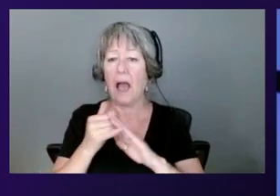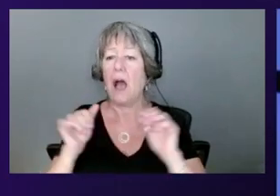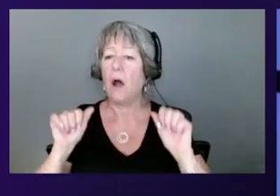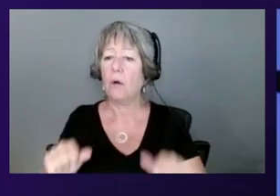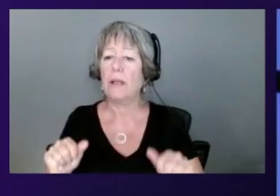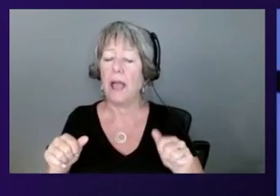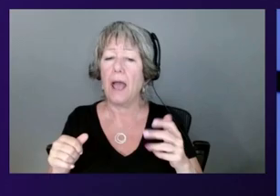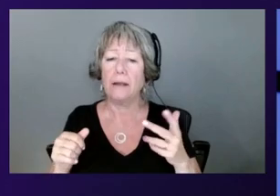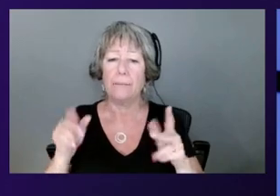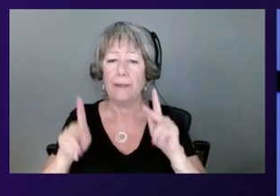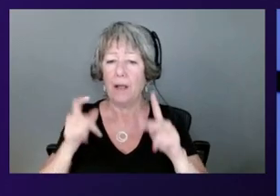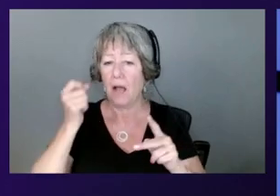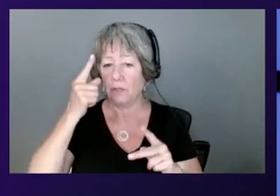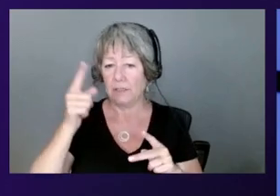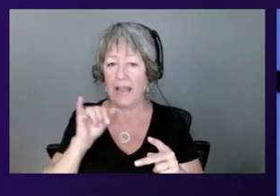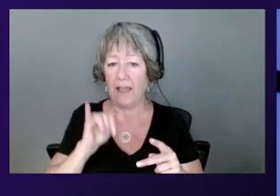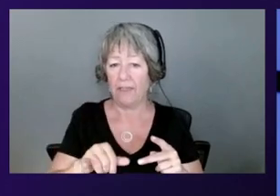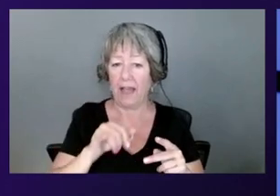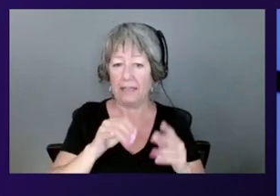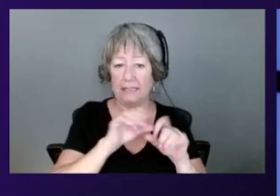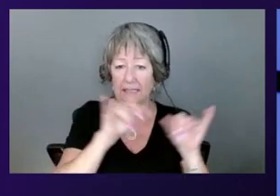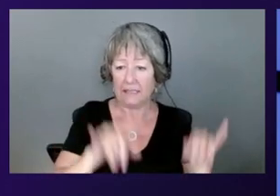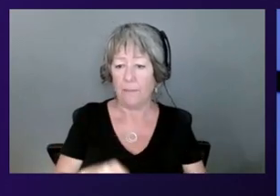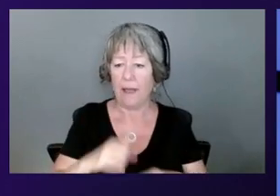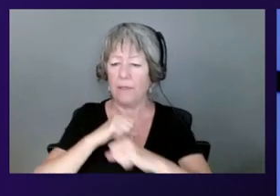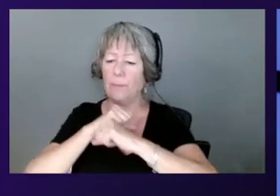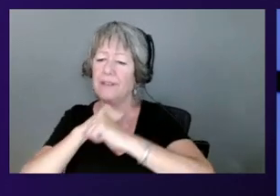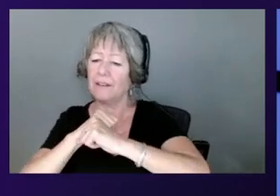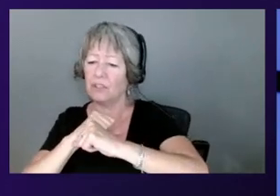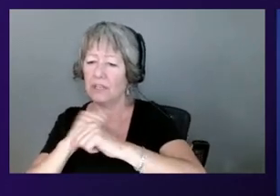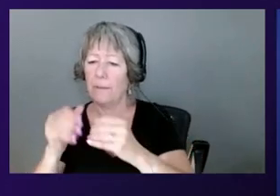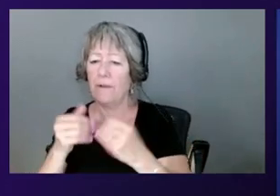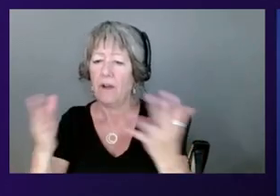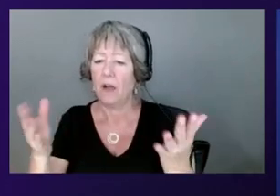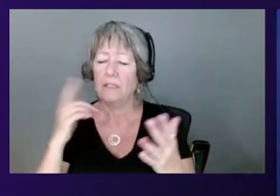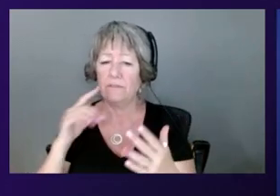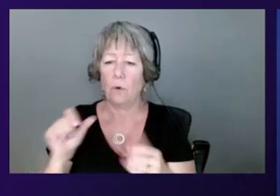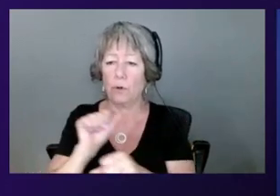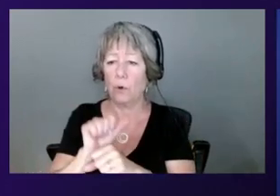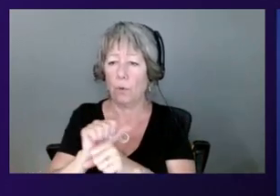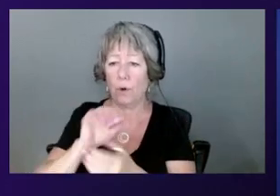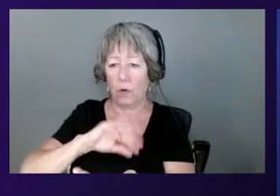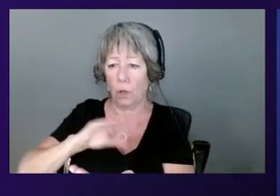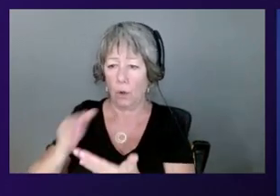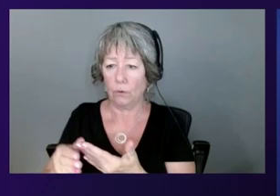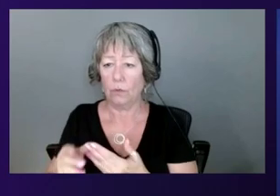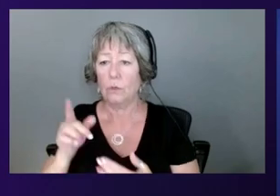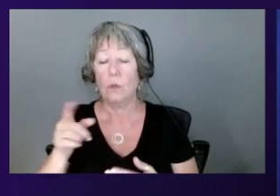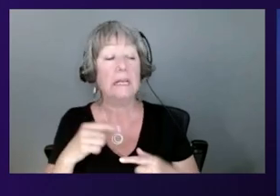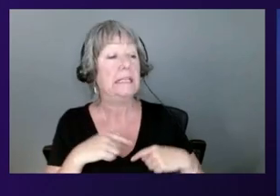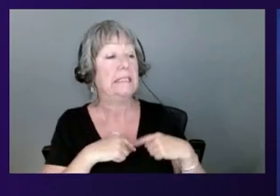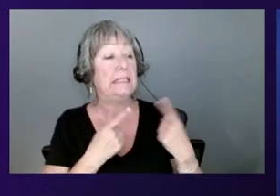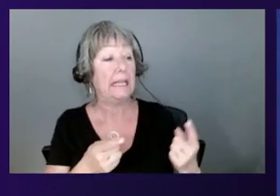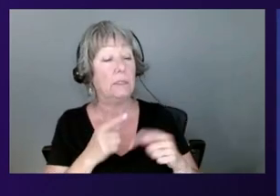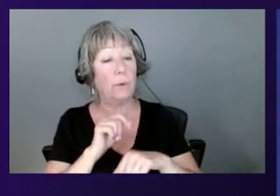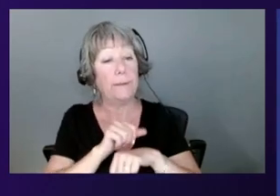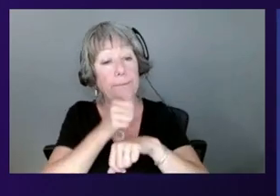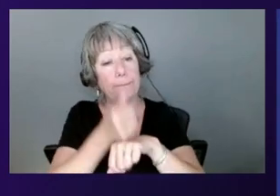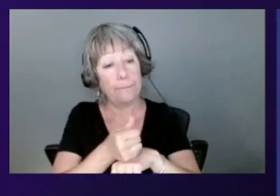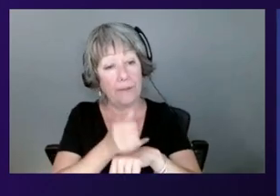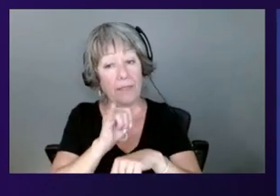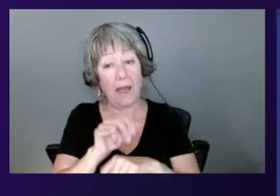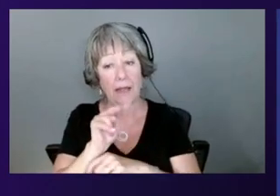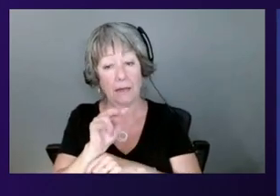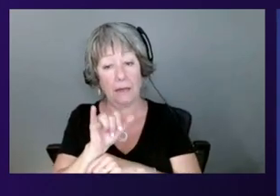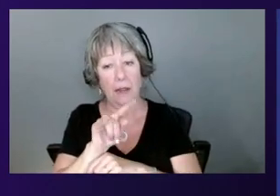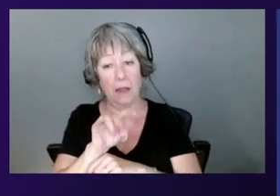protections, excuse me, it provides for workloads? Yeah, one thing that we've done since we launched Nitro system is that we've been